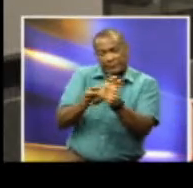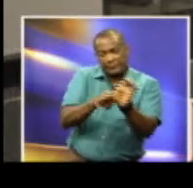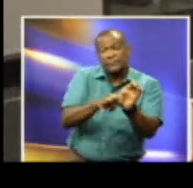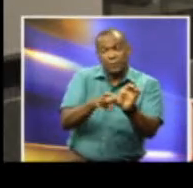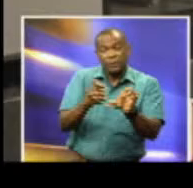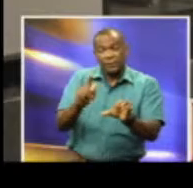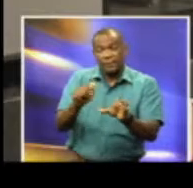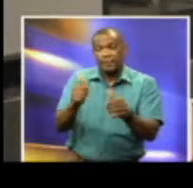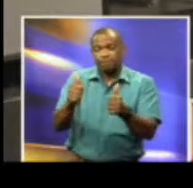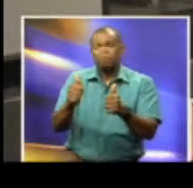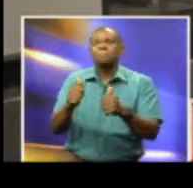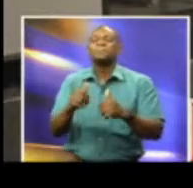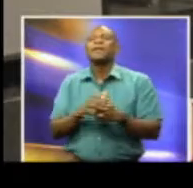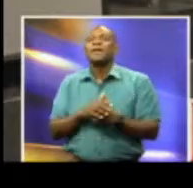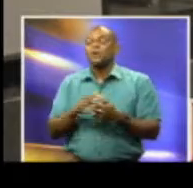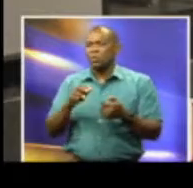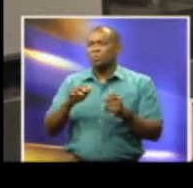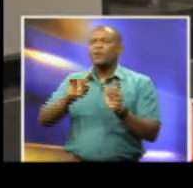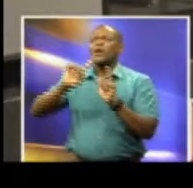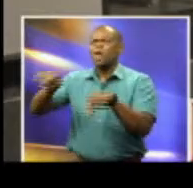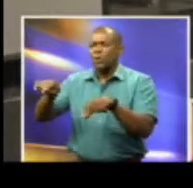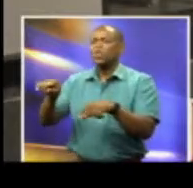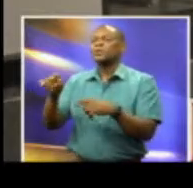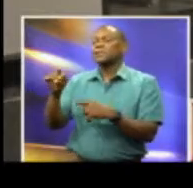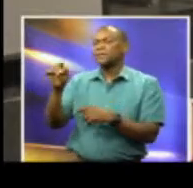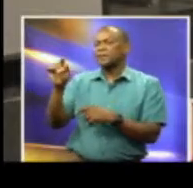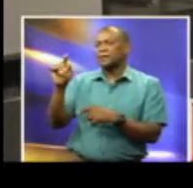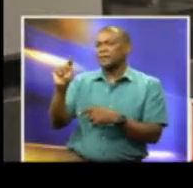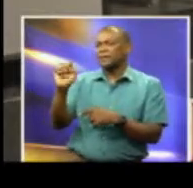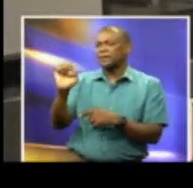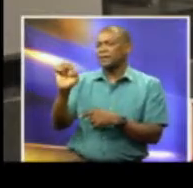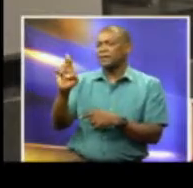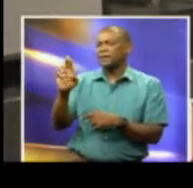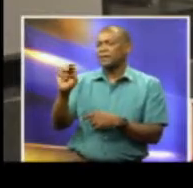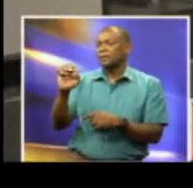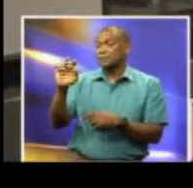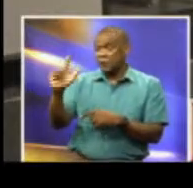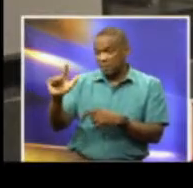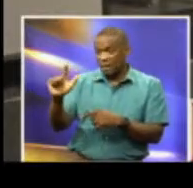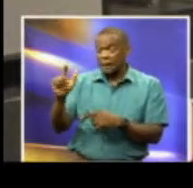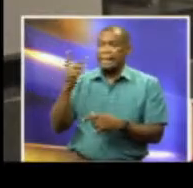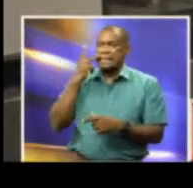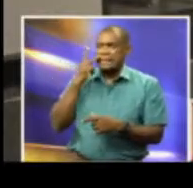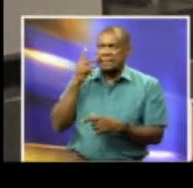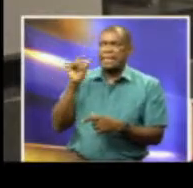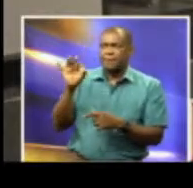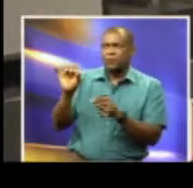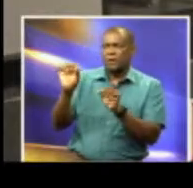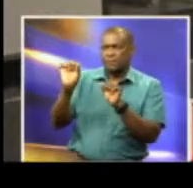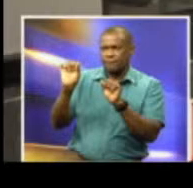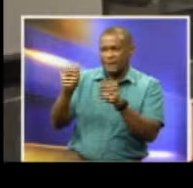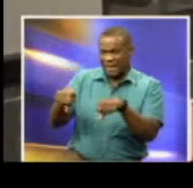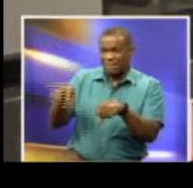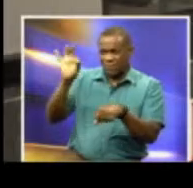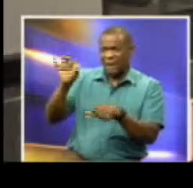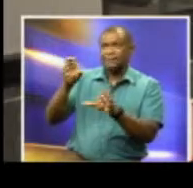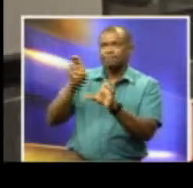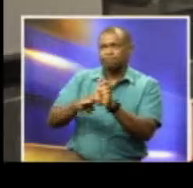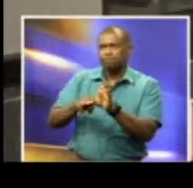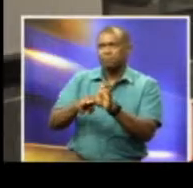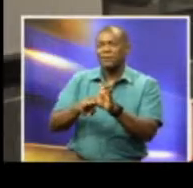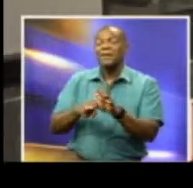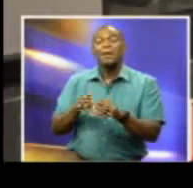terminal branches and find out what's happening there. Basically, it was what people consider the biggest emergency